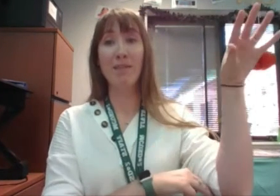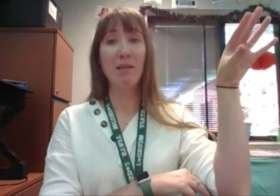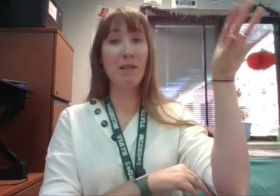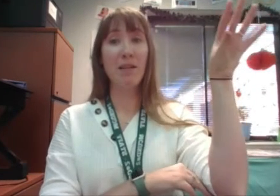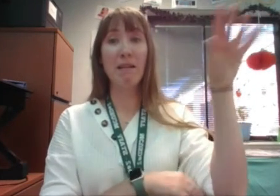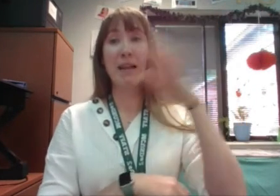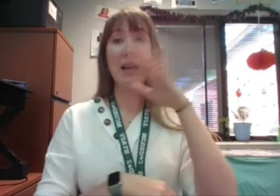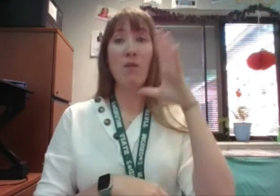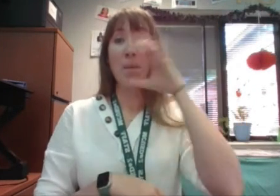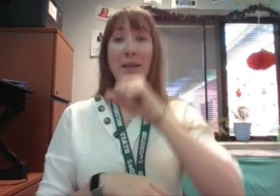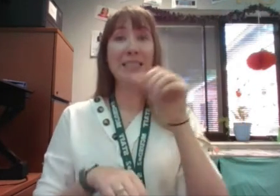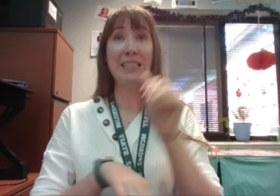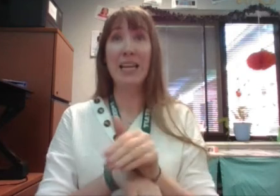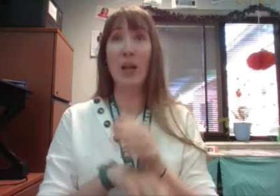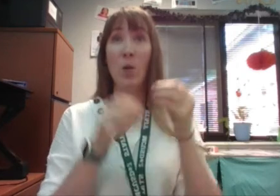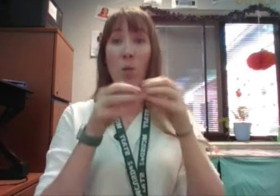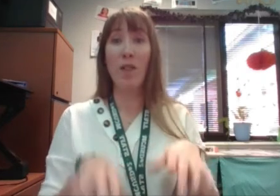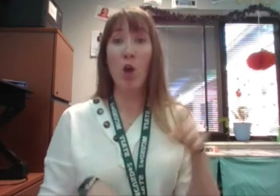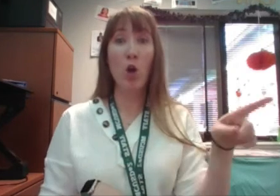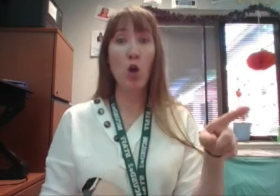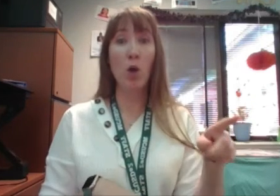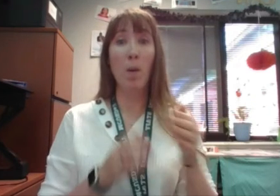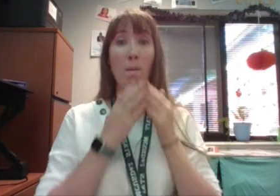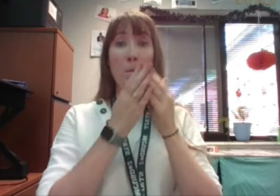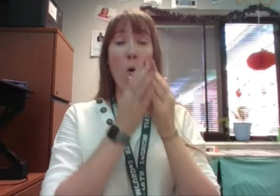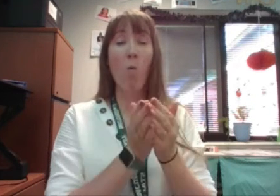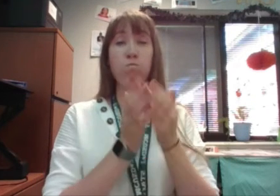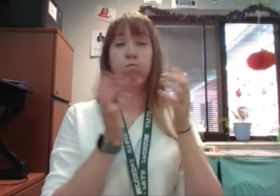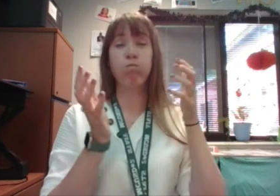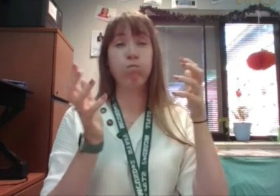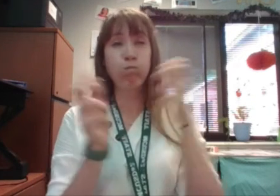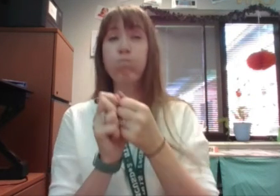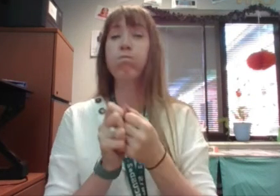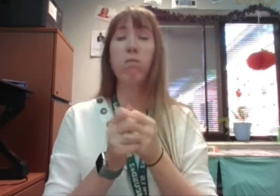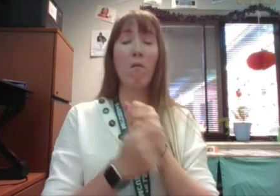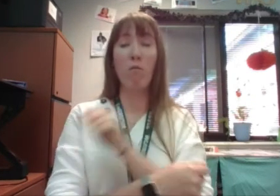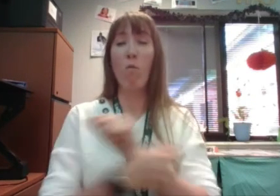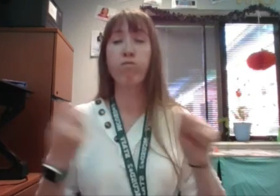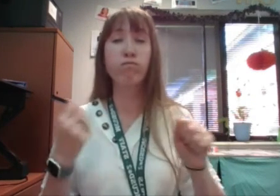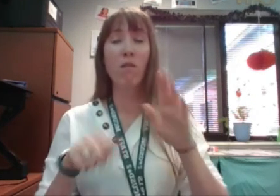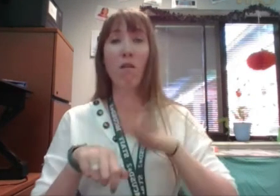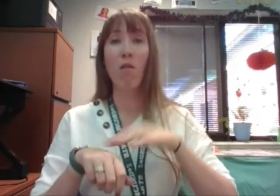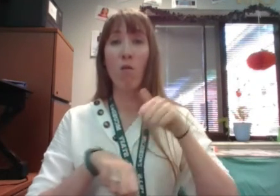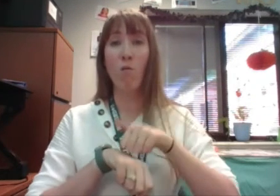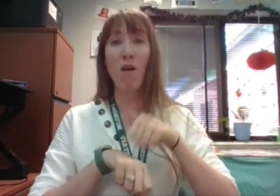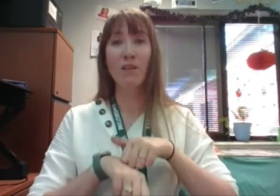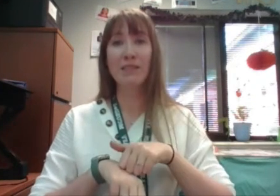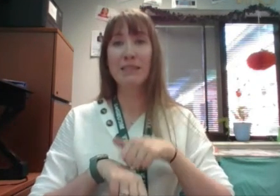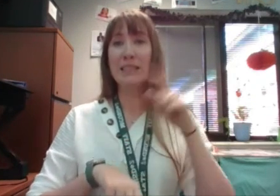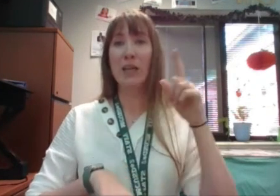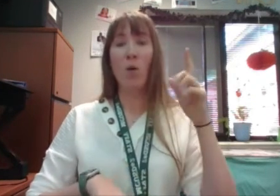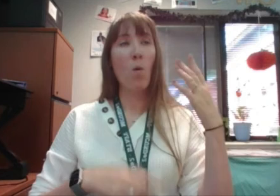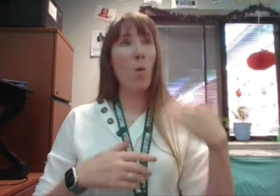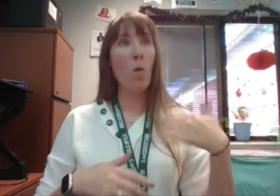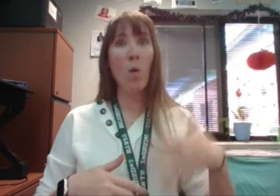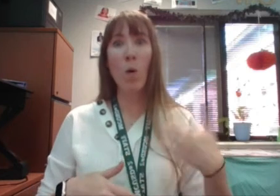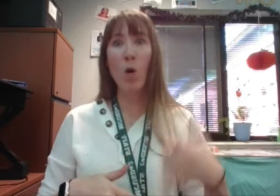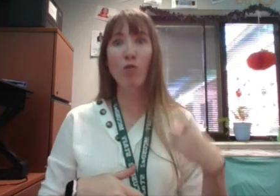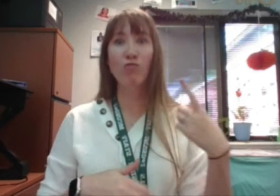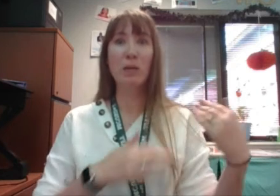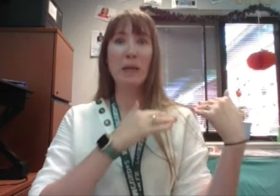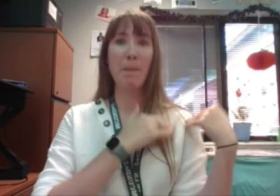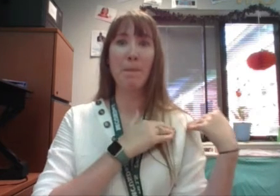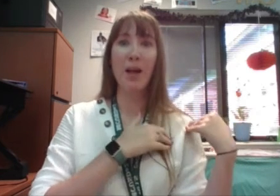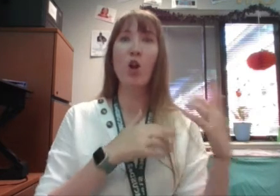a night. Without her, there'd be boats smashed to pieces on the rocks. You can't count the lives Ms. Maggie and her